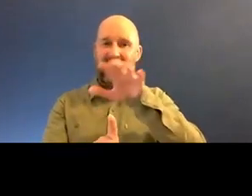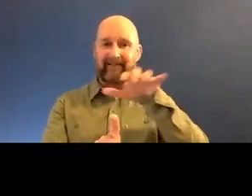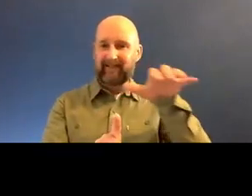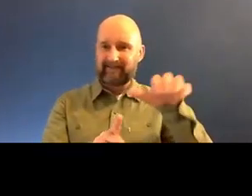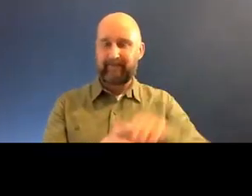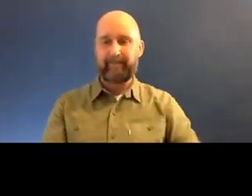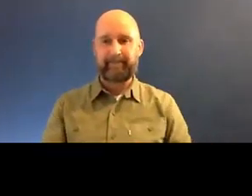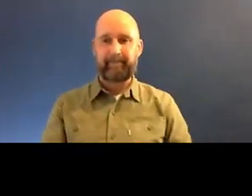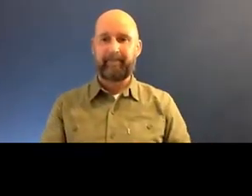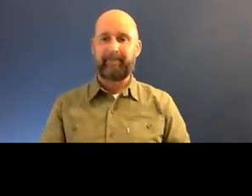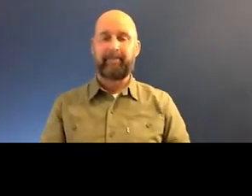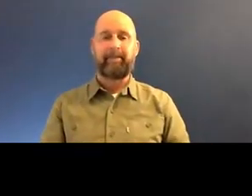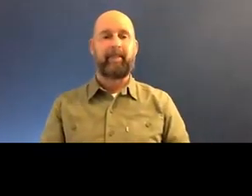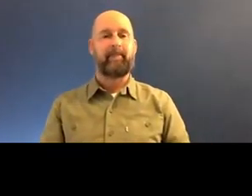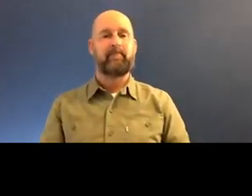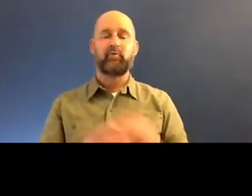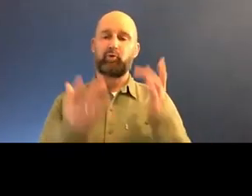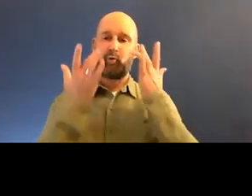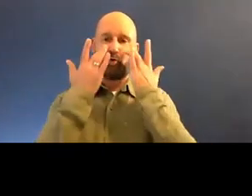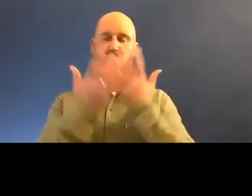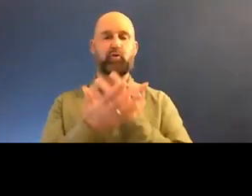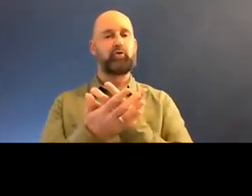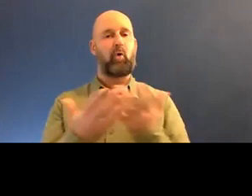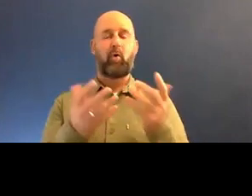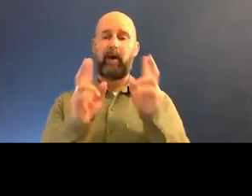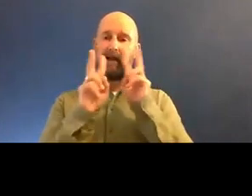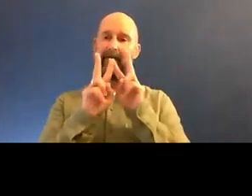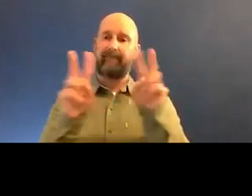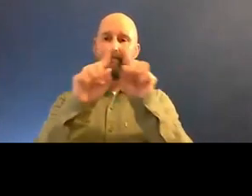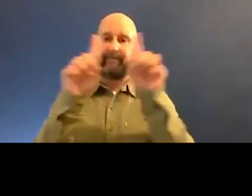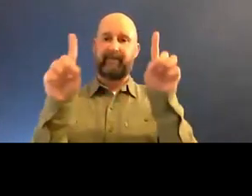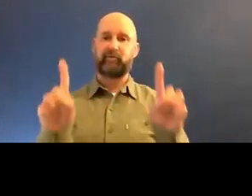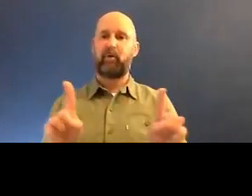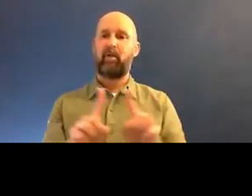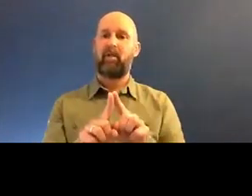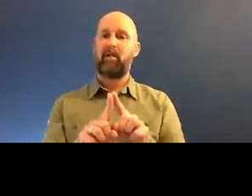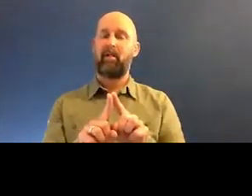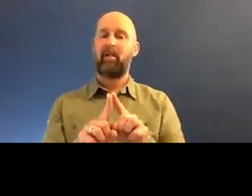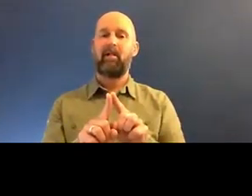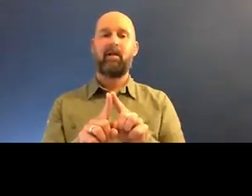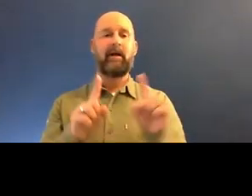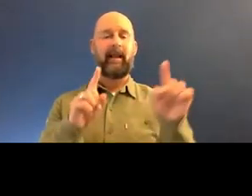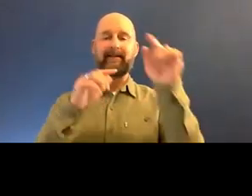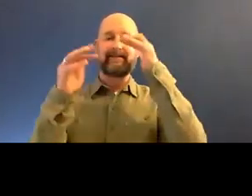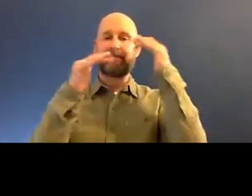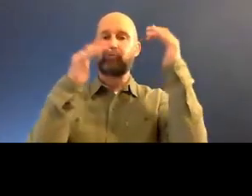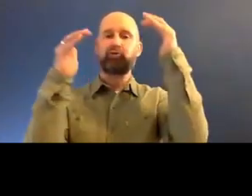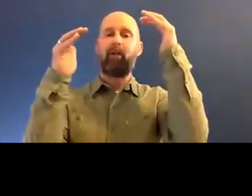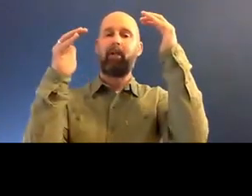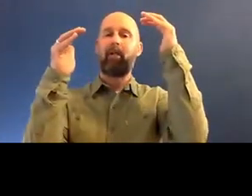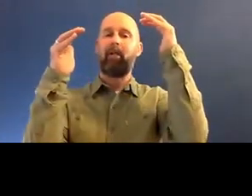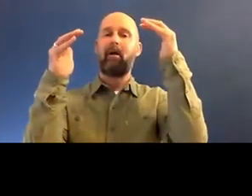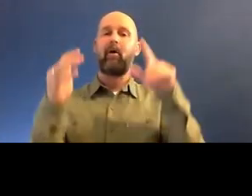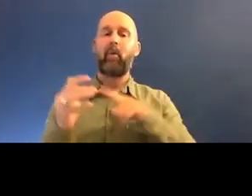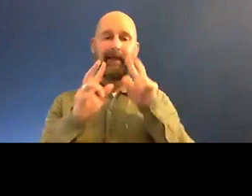get a feel of what a visual kind of presence or a spiritual presence that a person can have when viewing